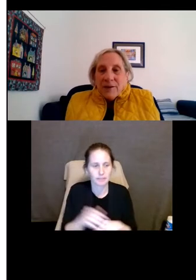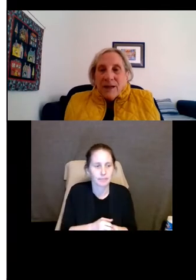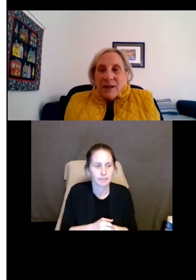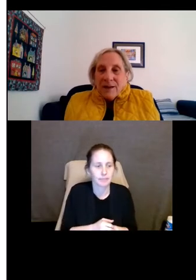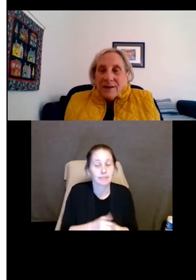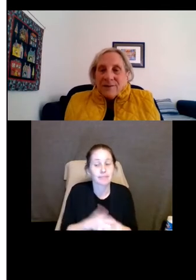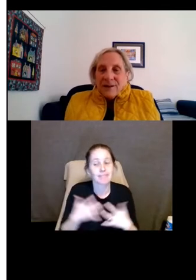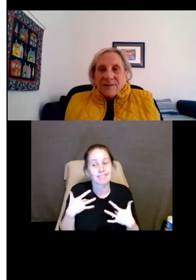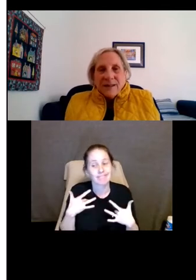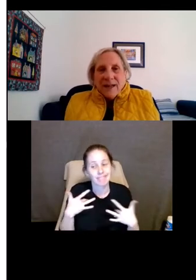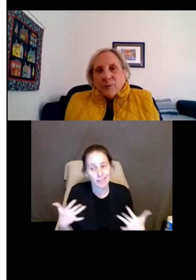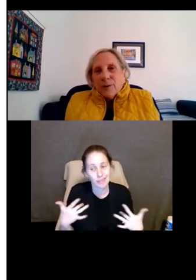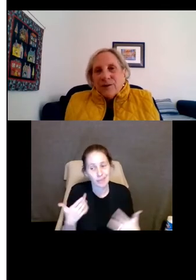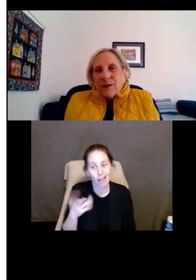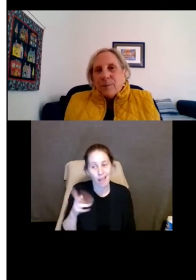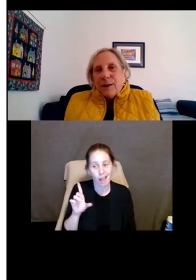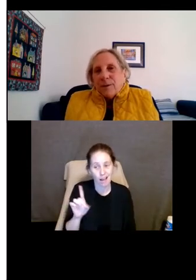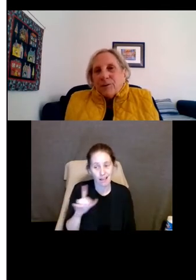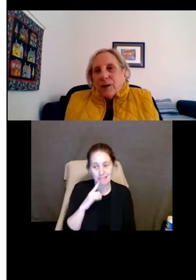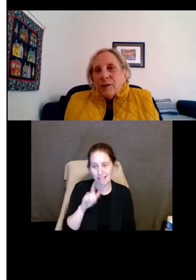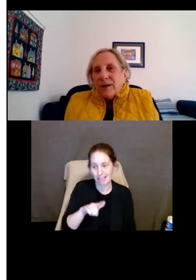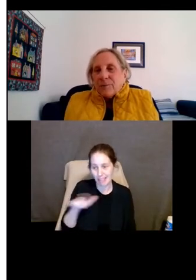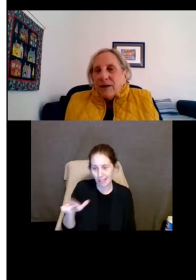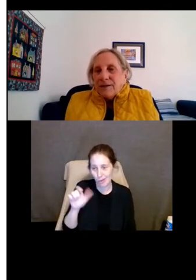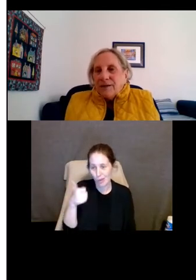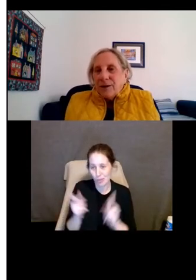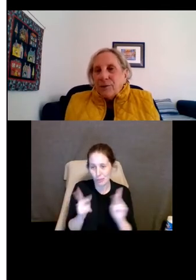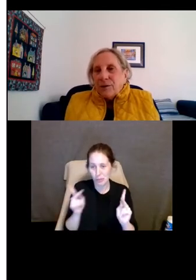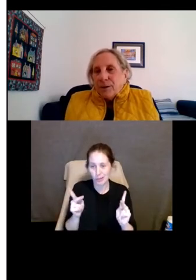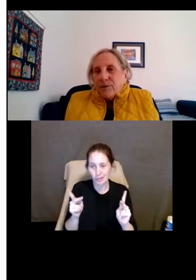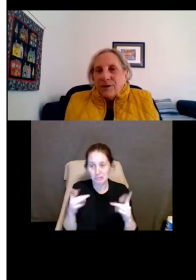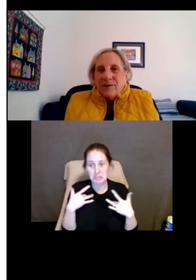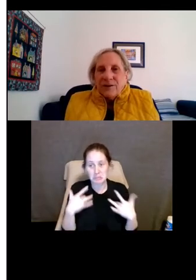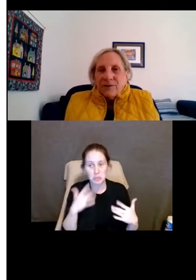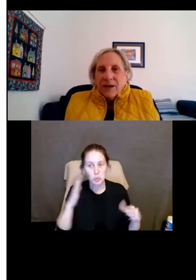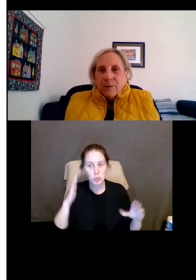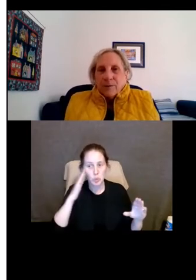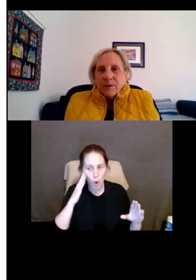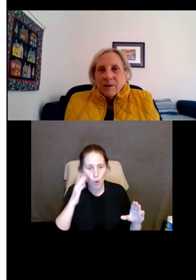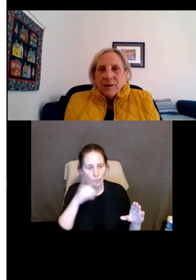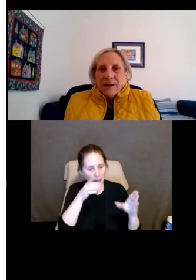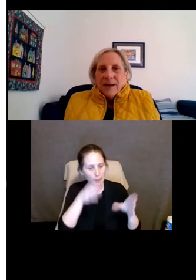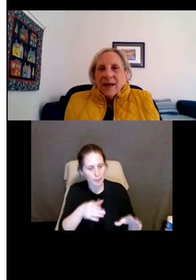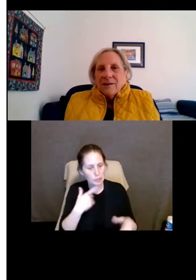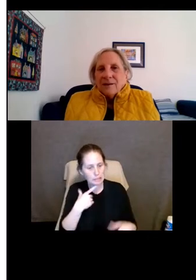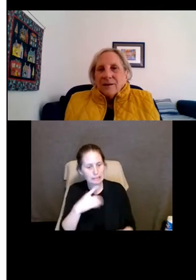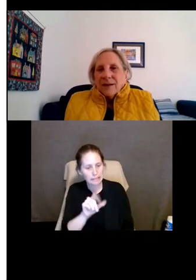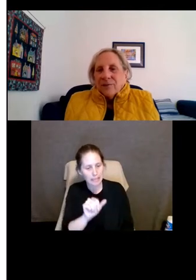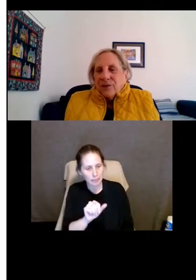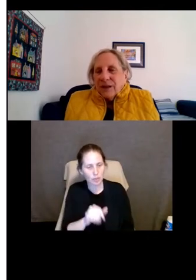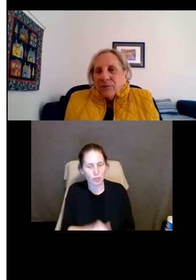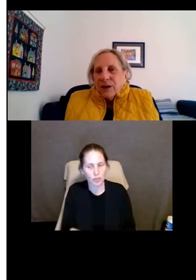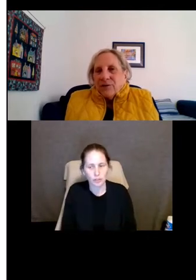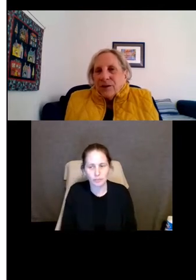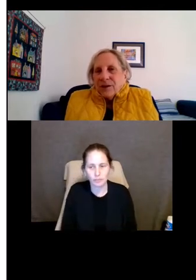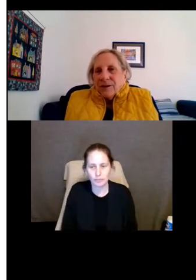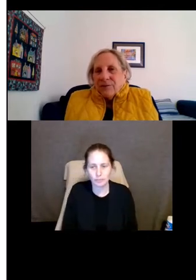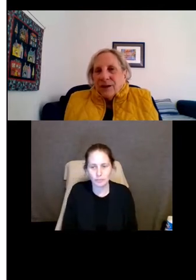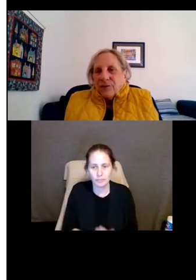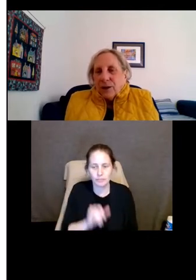Generally speaking, HUD says, landlords and other people are generally expected to know that a person is disabled and if